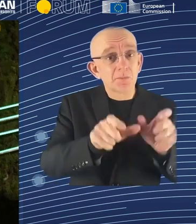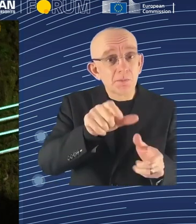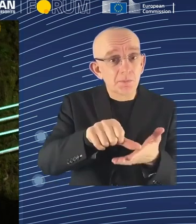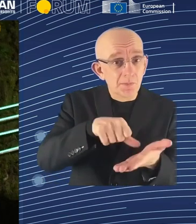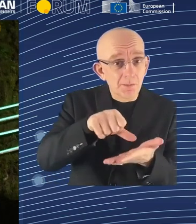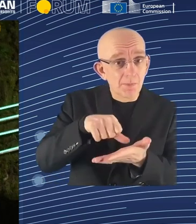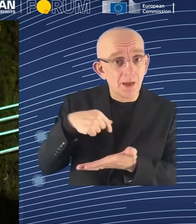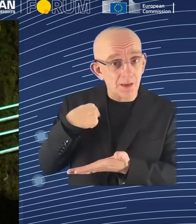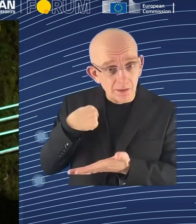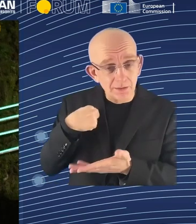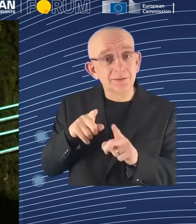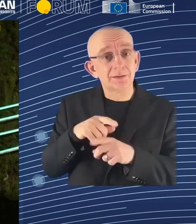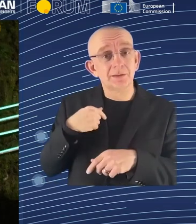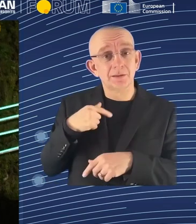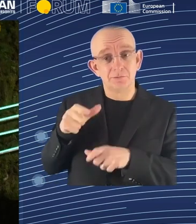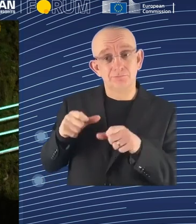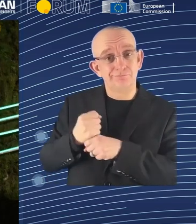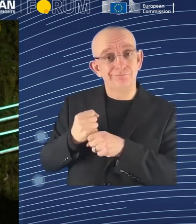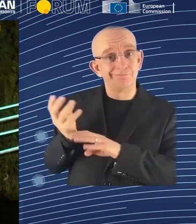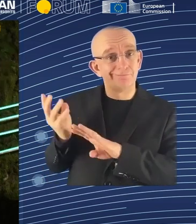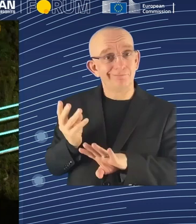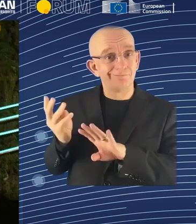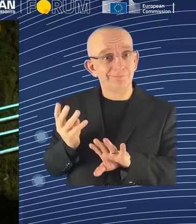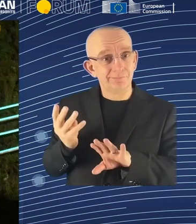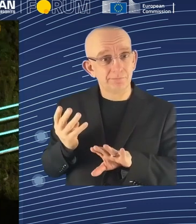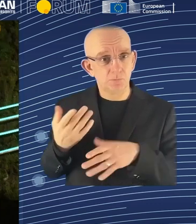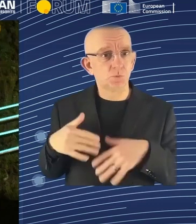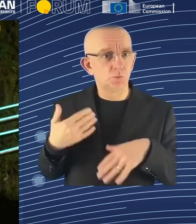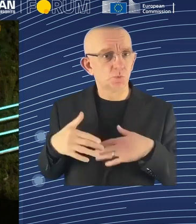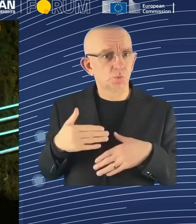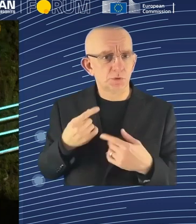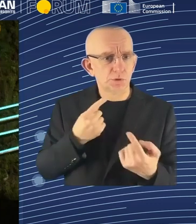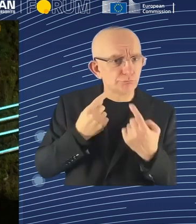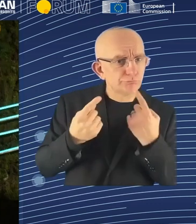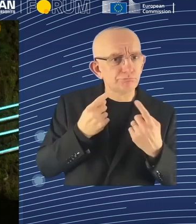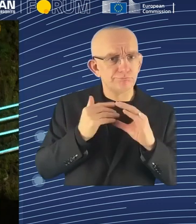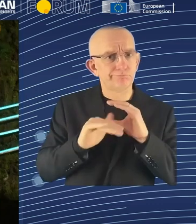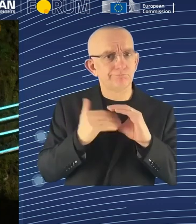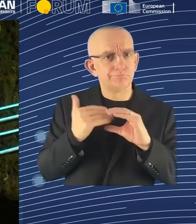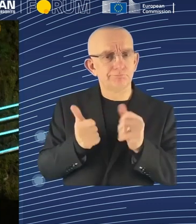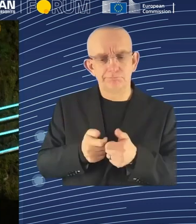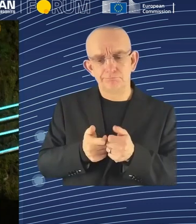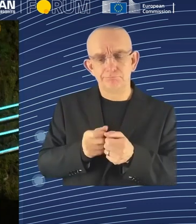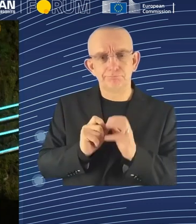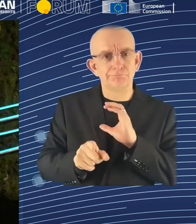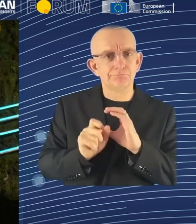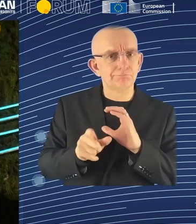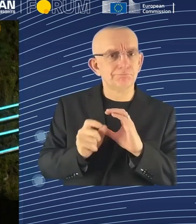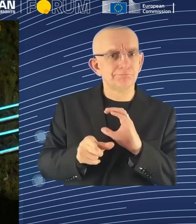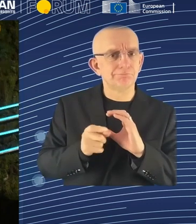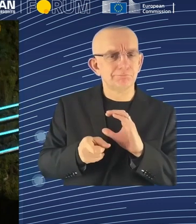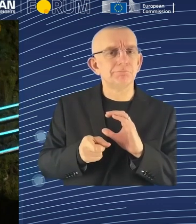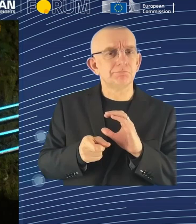because we learned that it is very important that the people